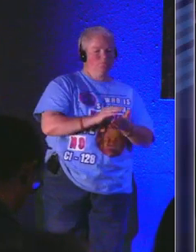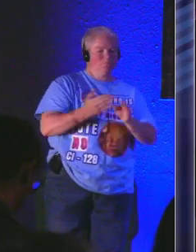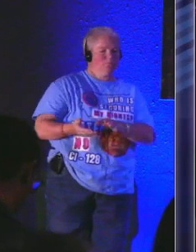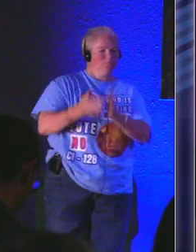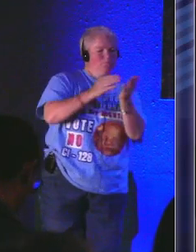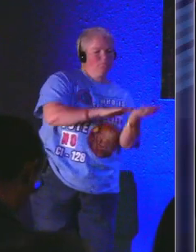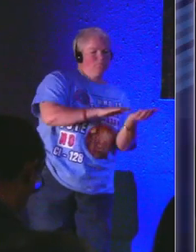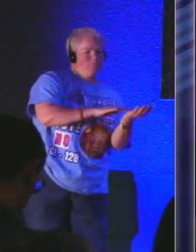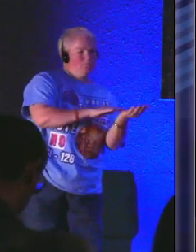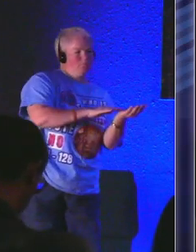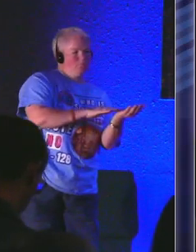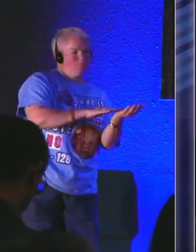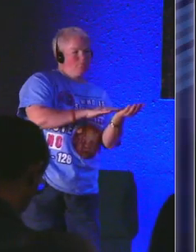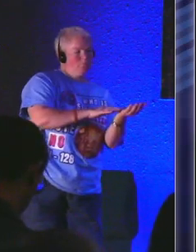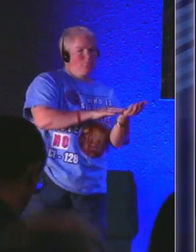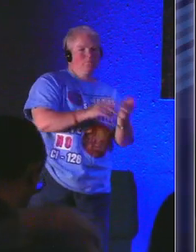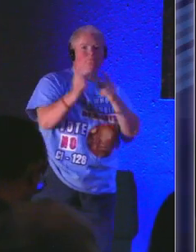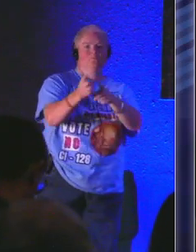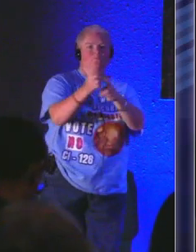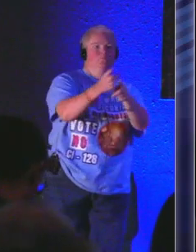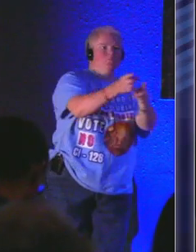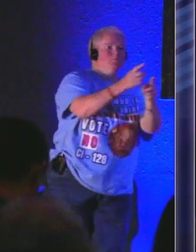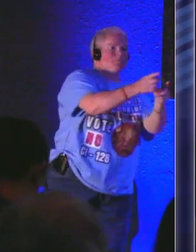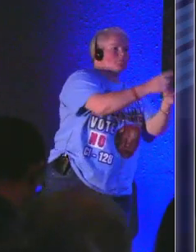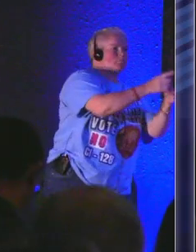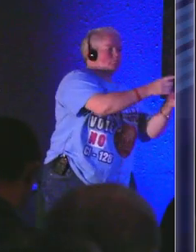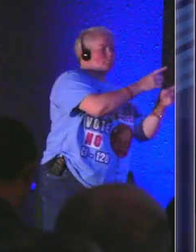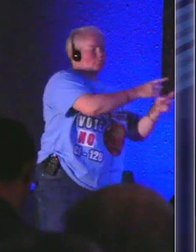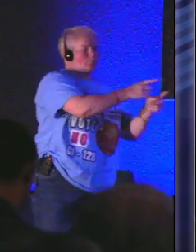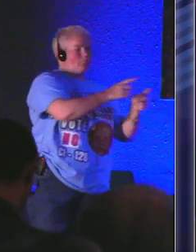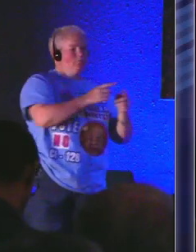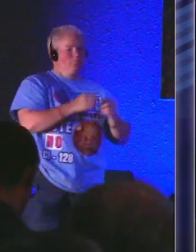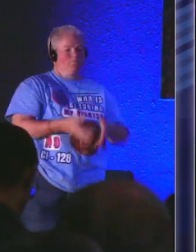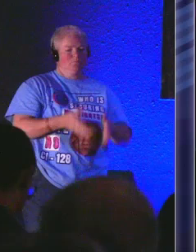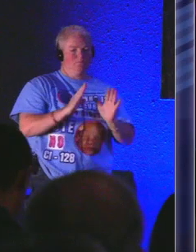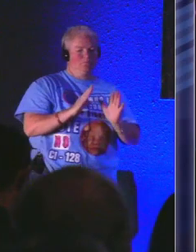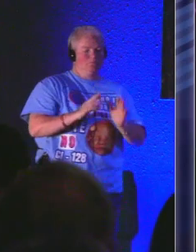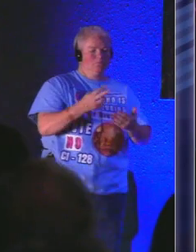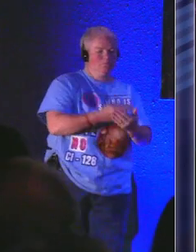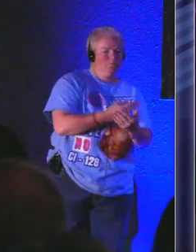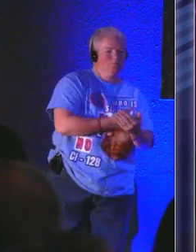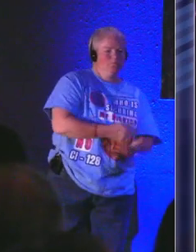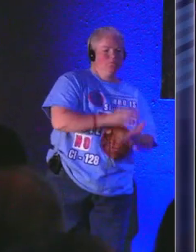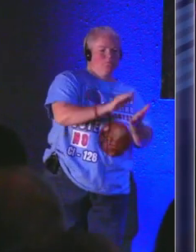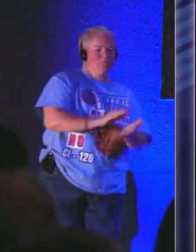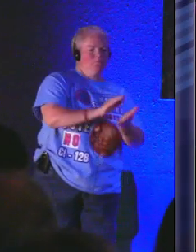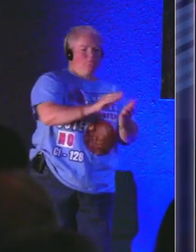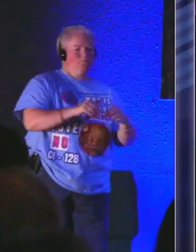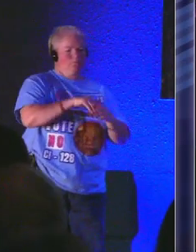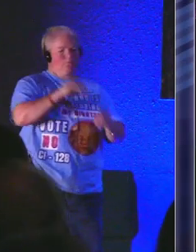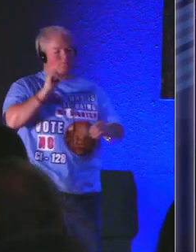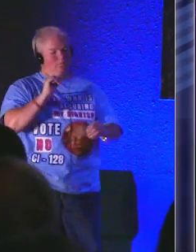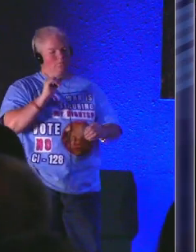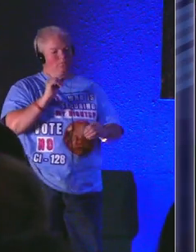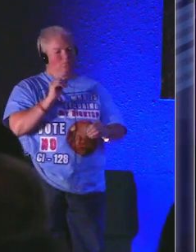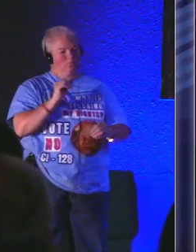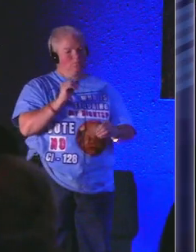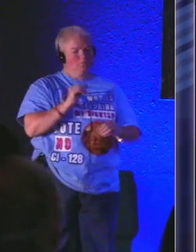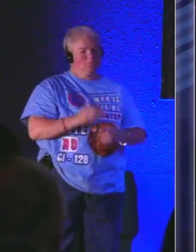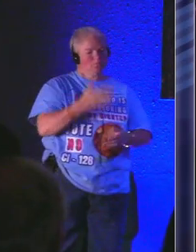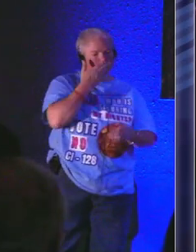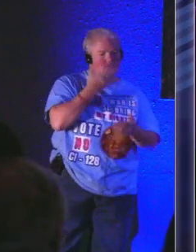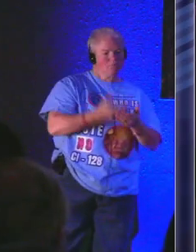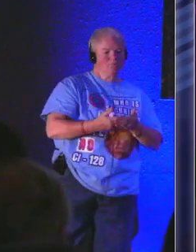order to die for each one of us that though there may be sheep on the outside of the sheepfold